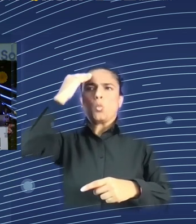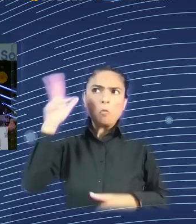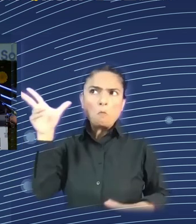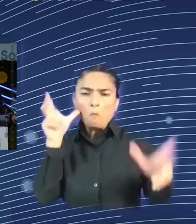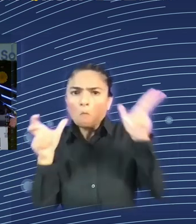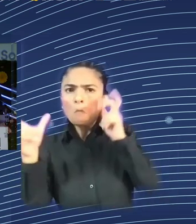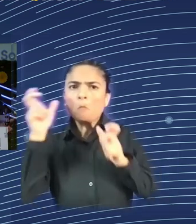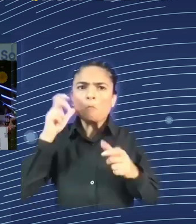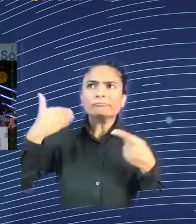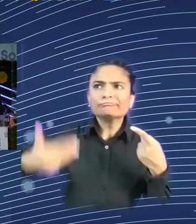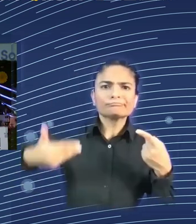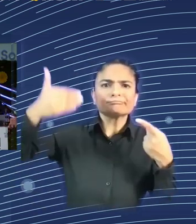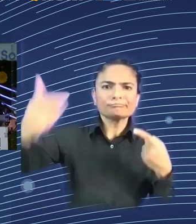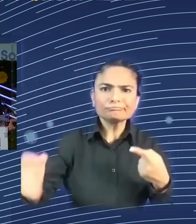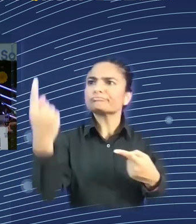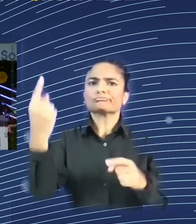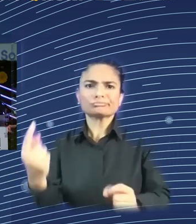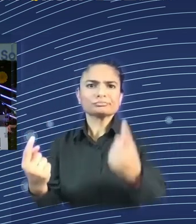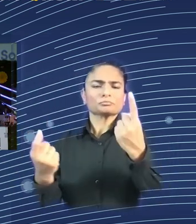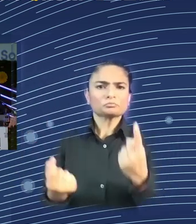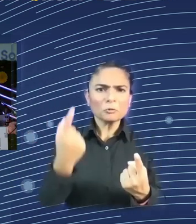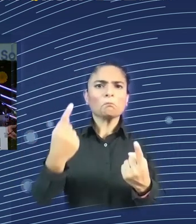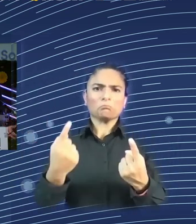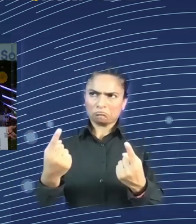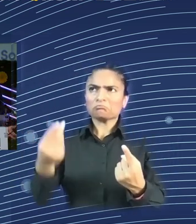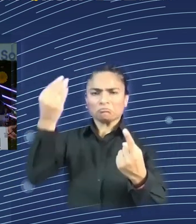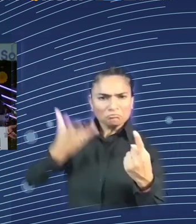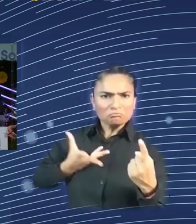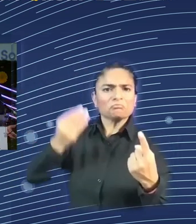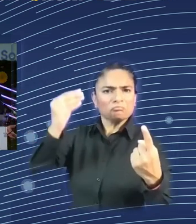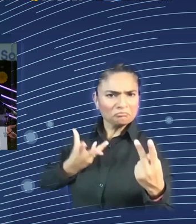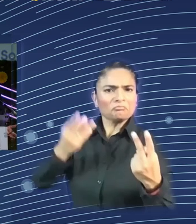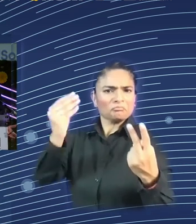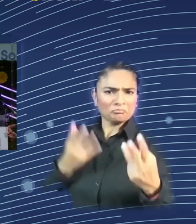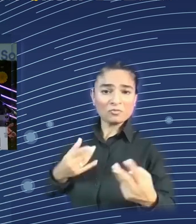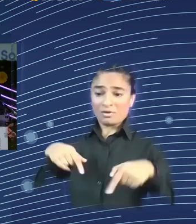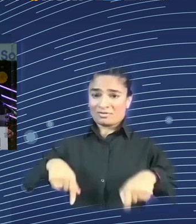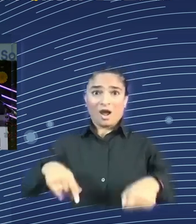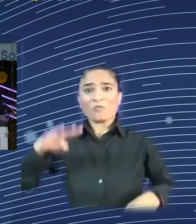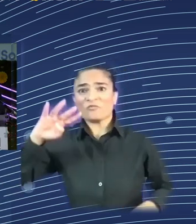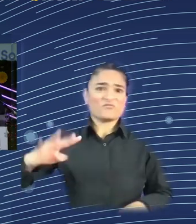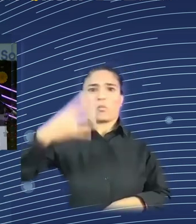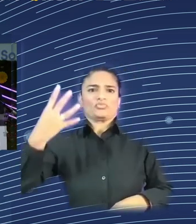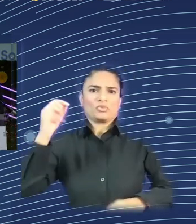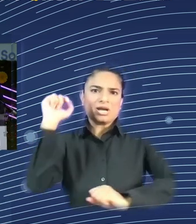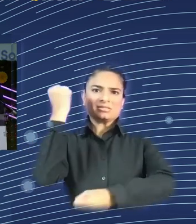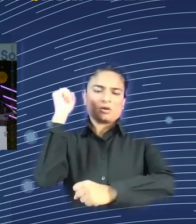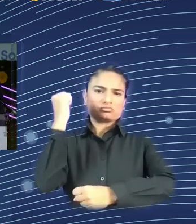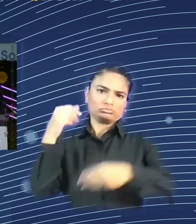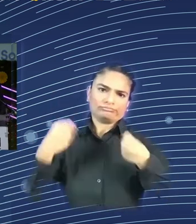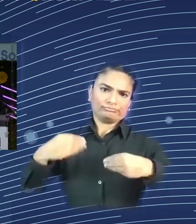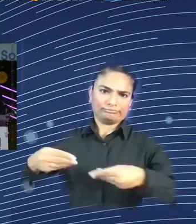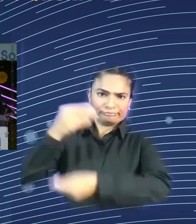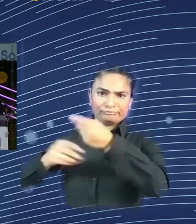And if we look back, you know, there have been other three industrial revolutions. It is quite interesting when you